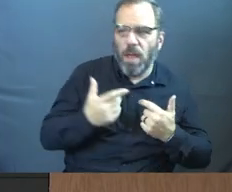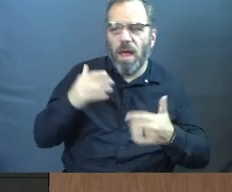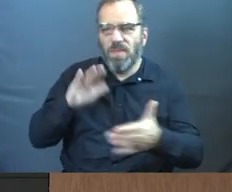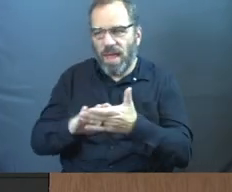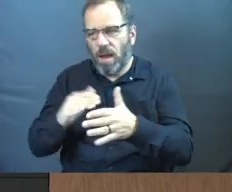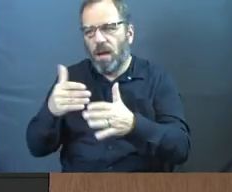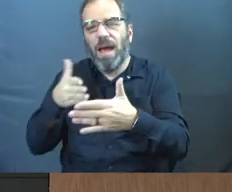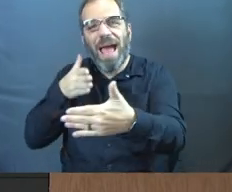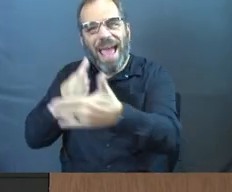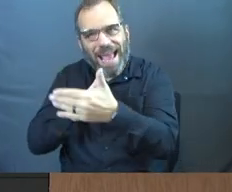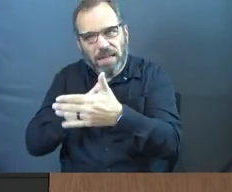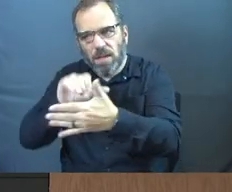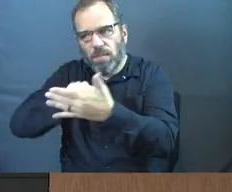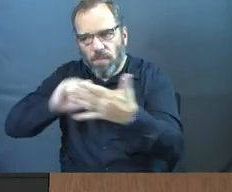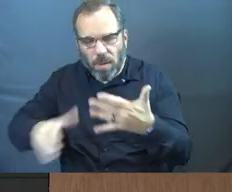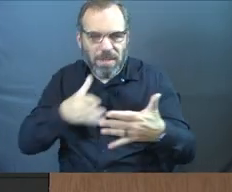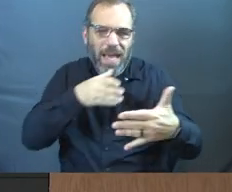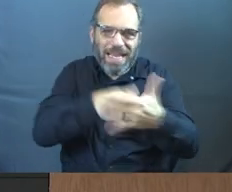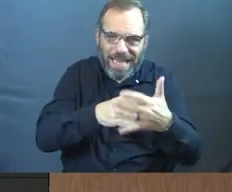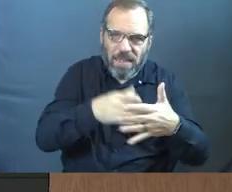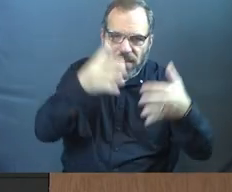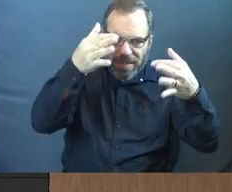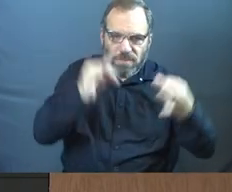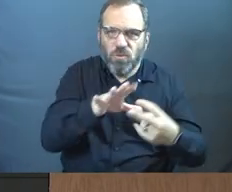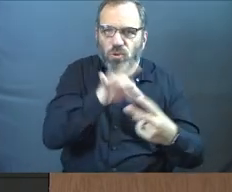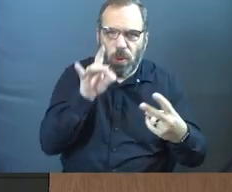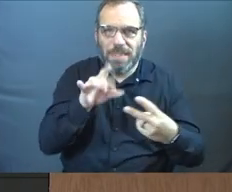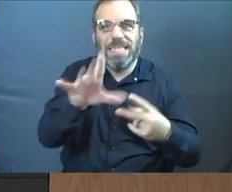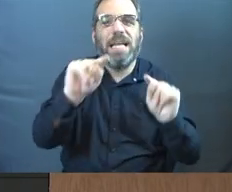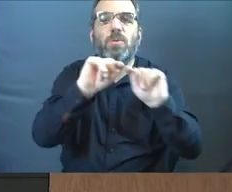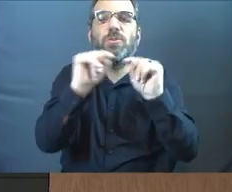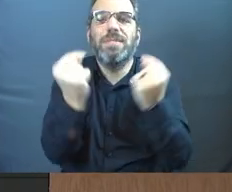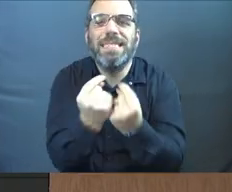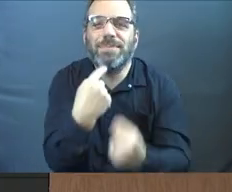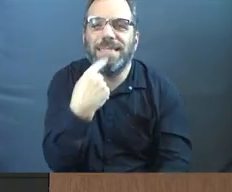they're anti-abortion and anti-choice because that's what your team says.